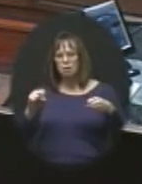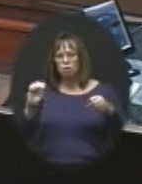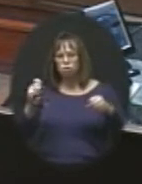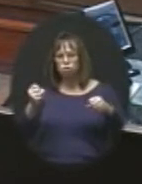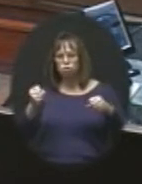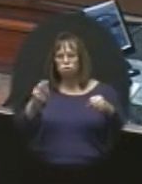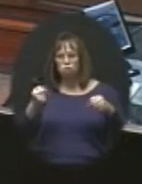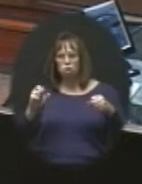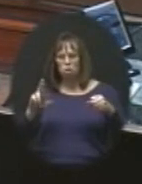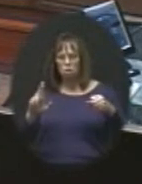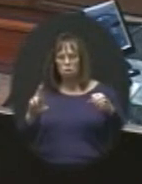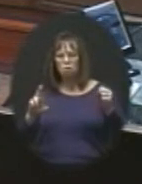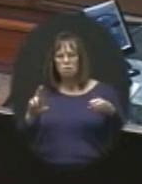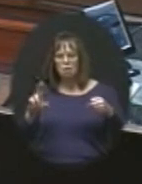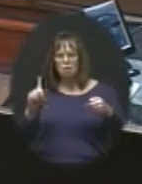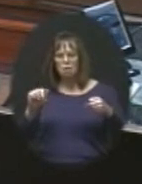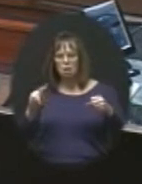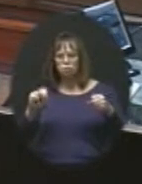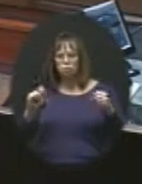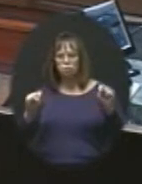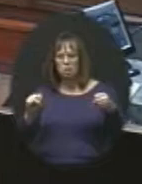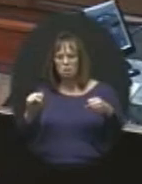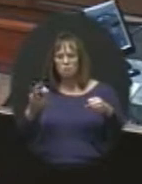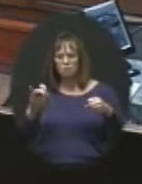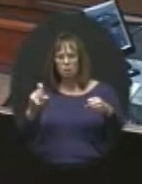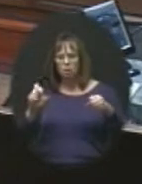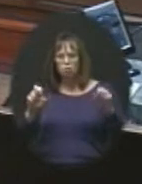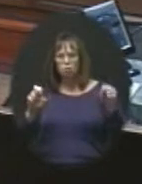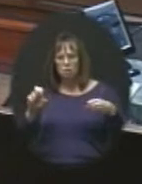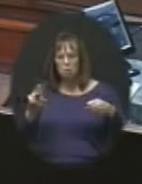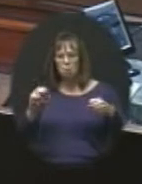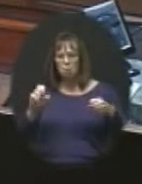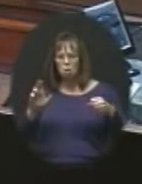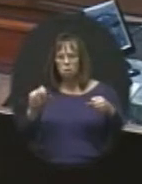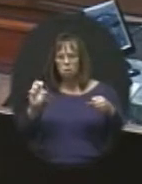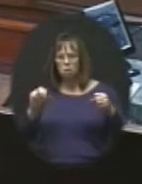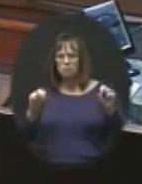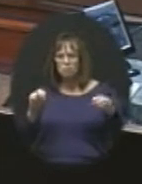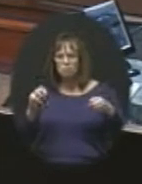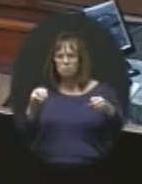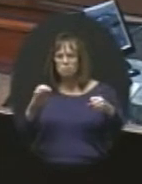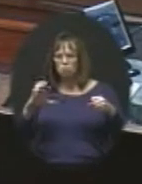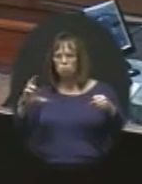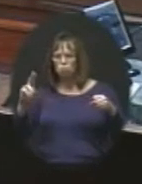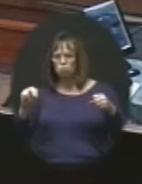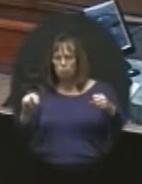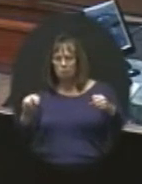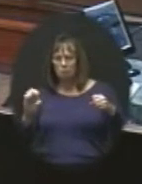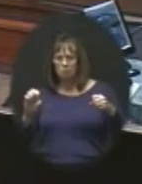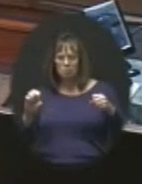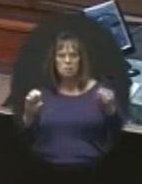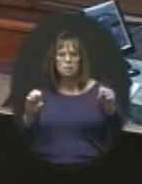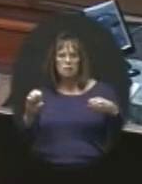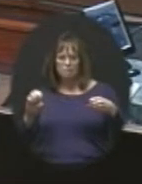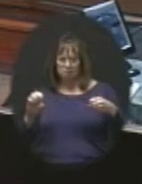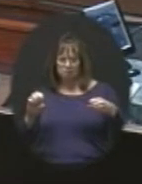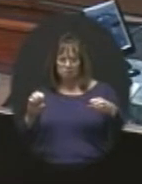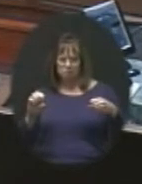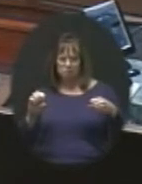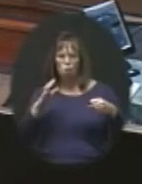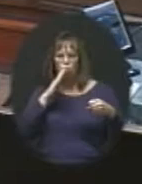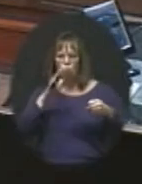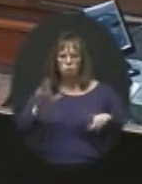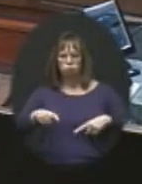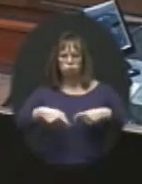Scheer. Yes. Dr. Daniels. Yes. Mrs. Felter. Yes. Martin. Yes. Mr. McCune. Yes. All right. We will